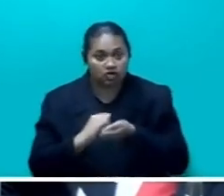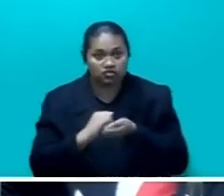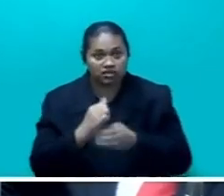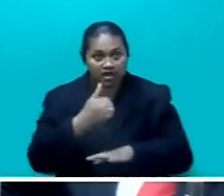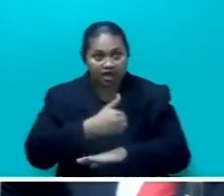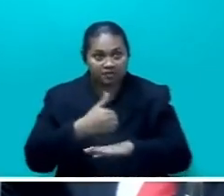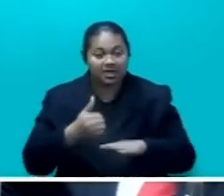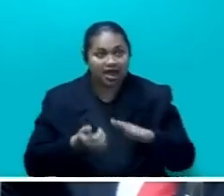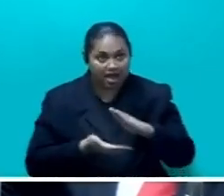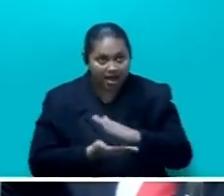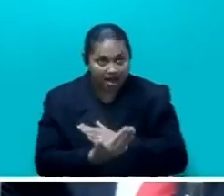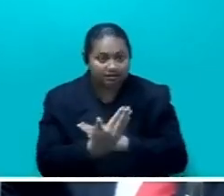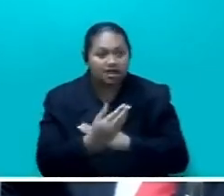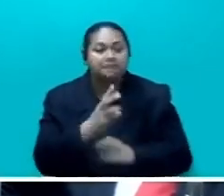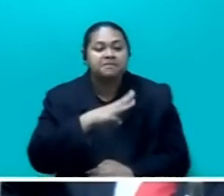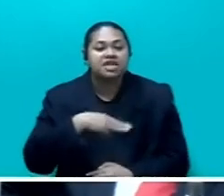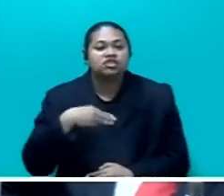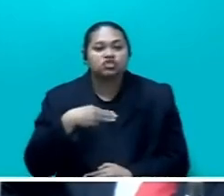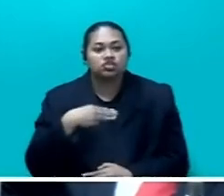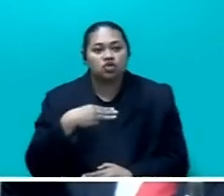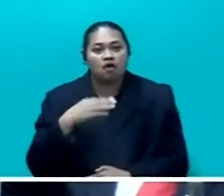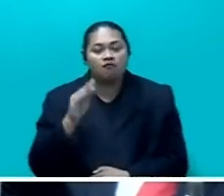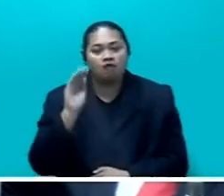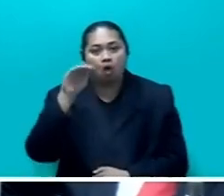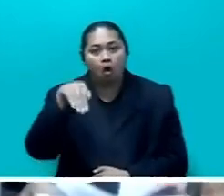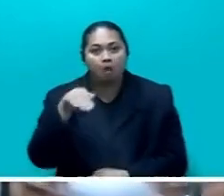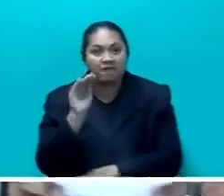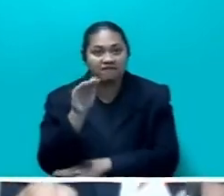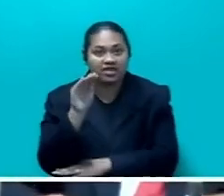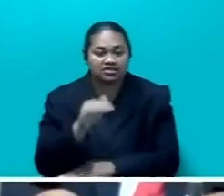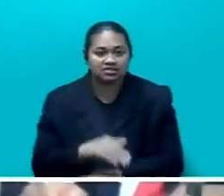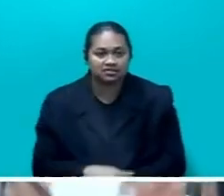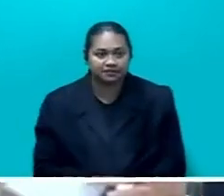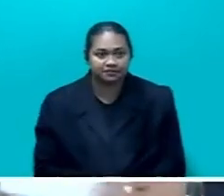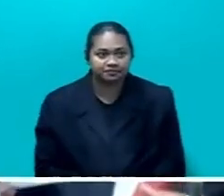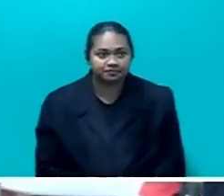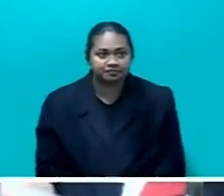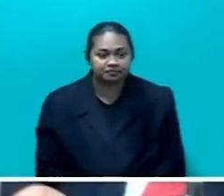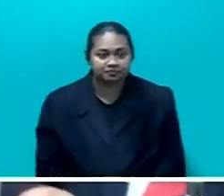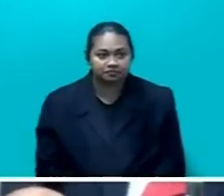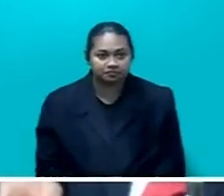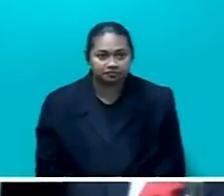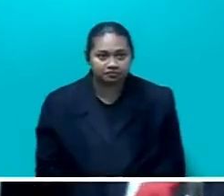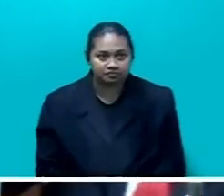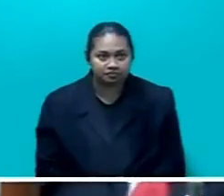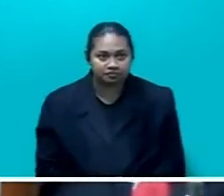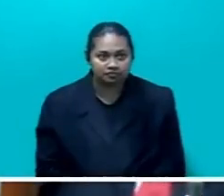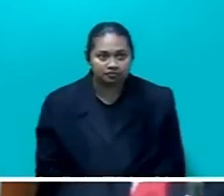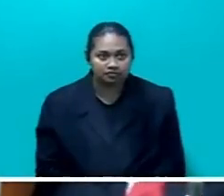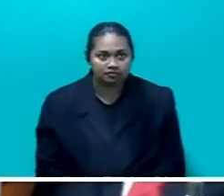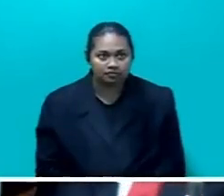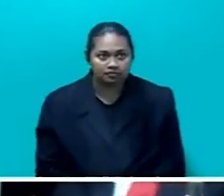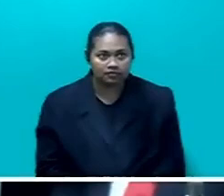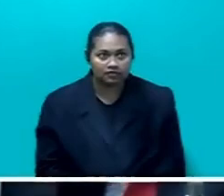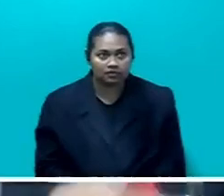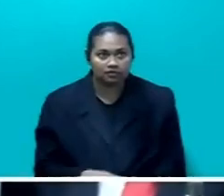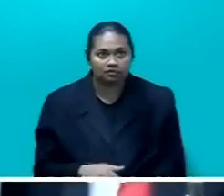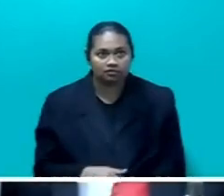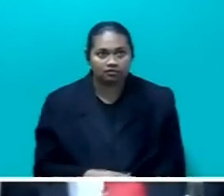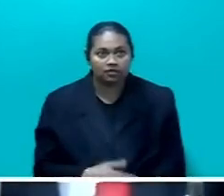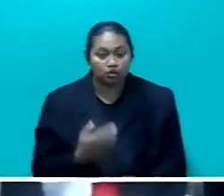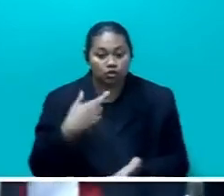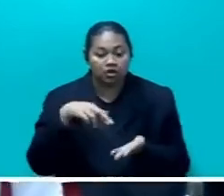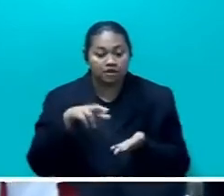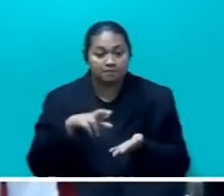of Home Affairs, looking after the Department of Immigration. In this report that is